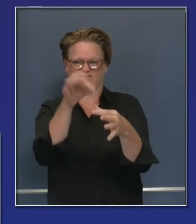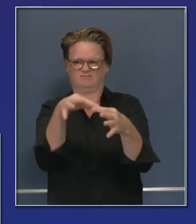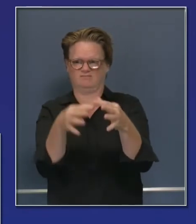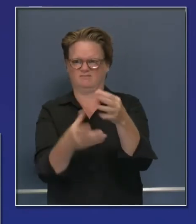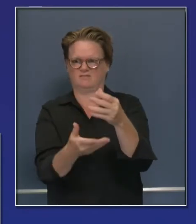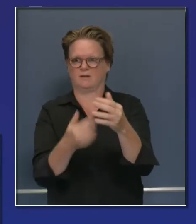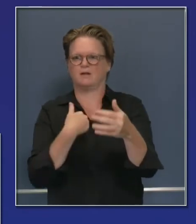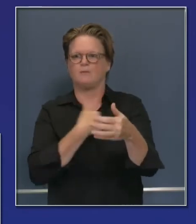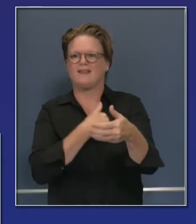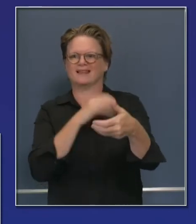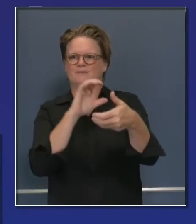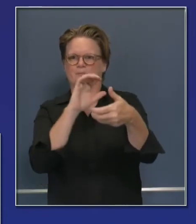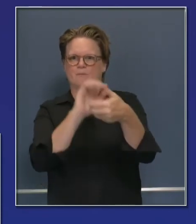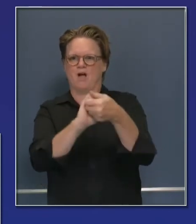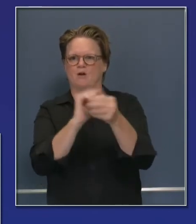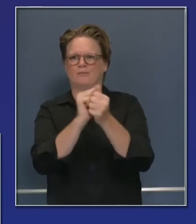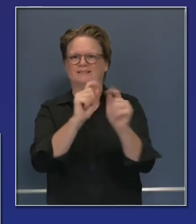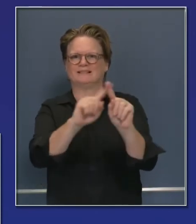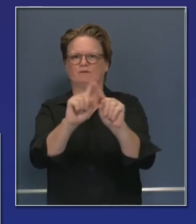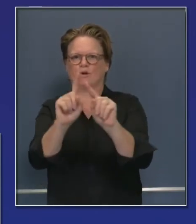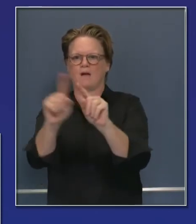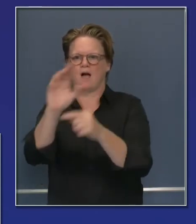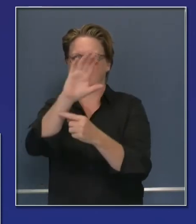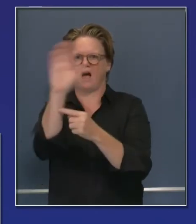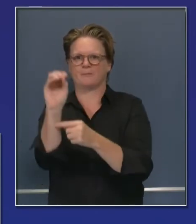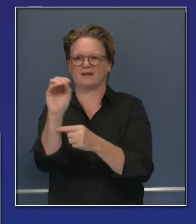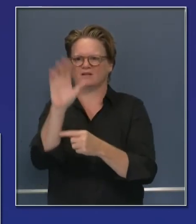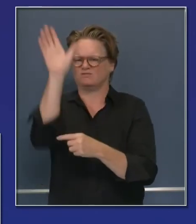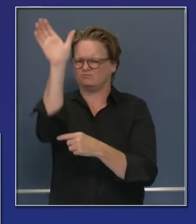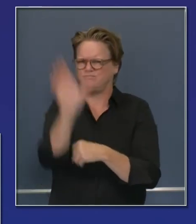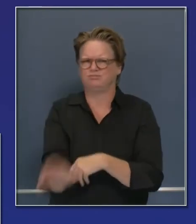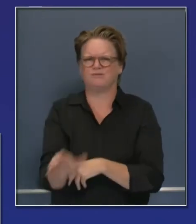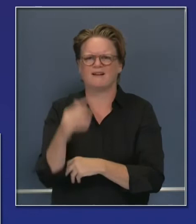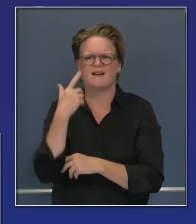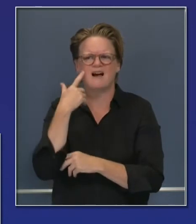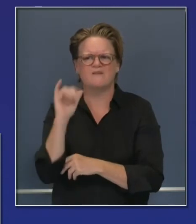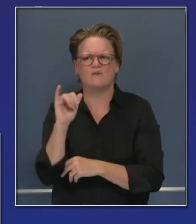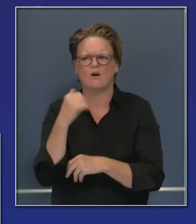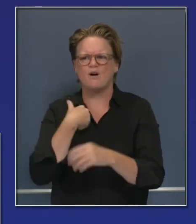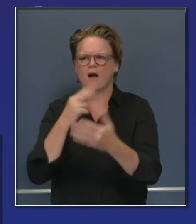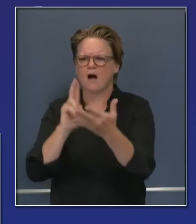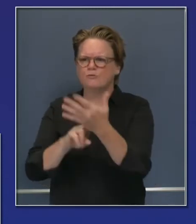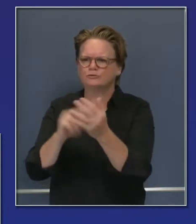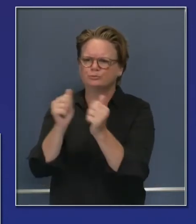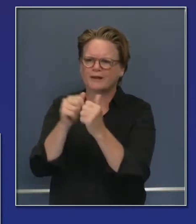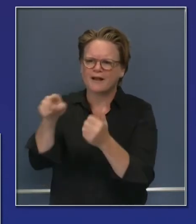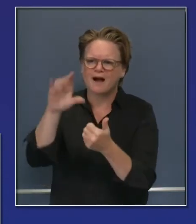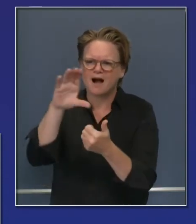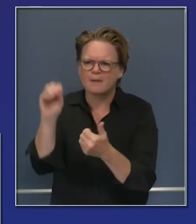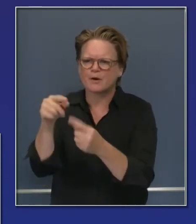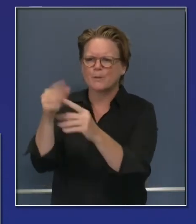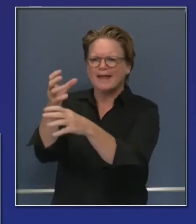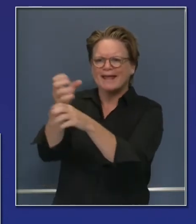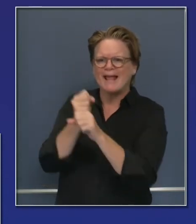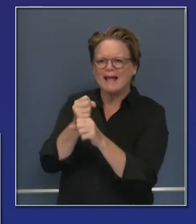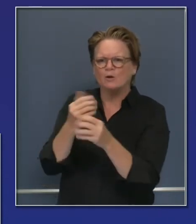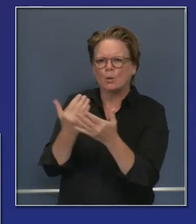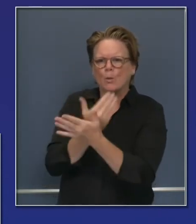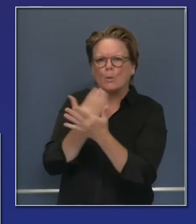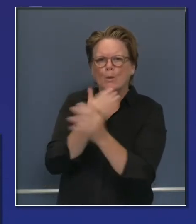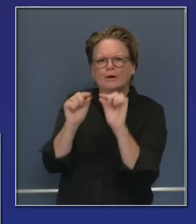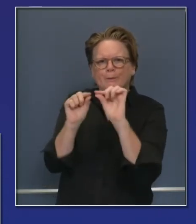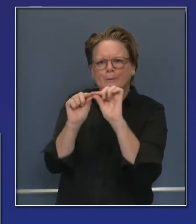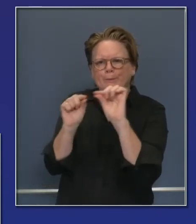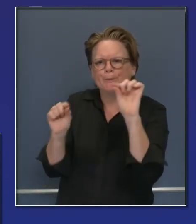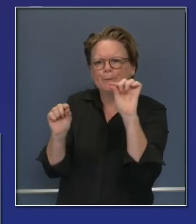state to get swabs out to those test collection sites. In some cases,